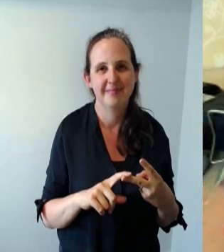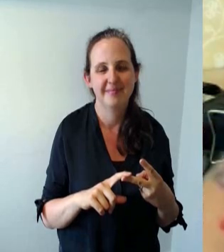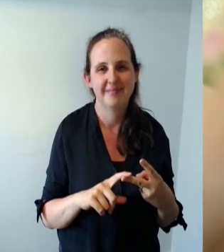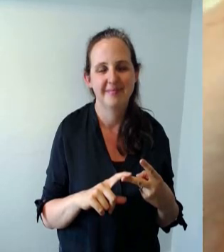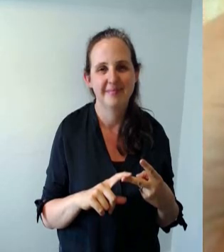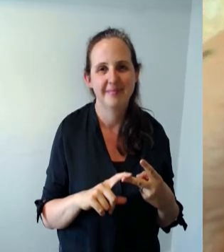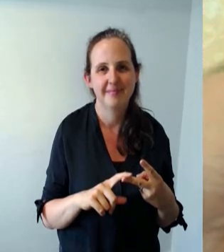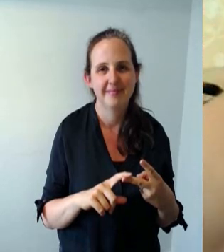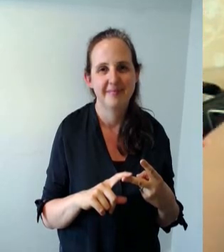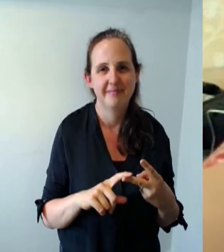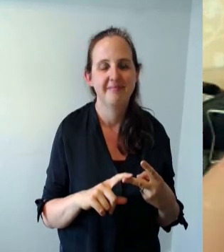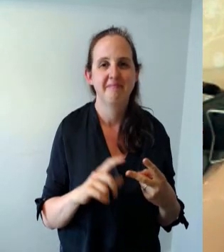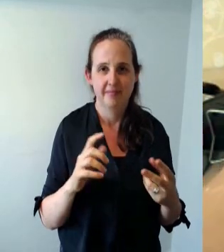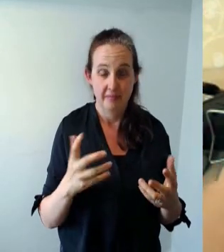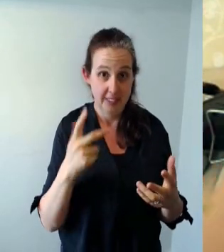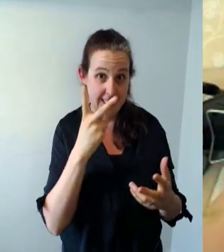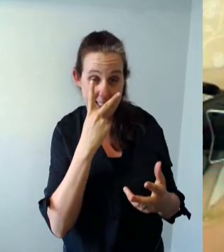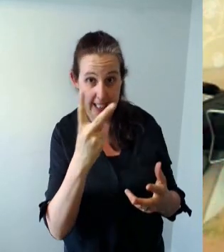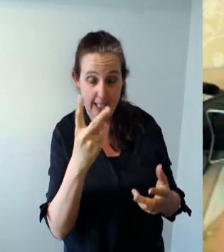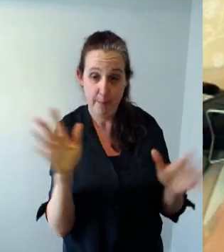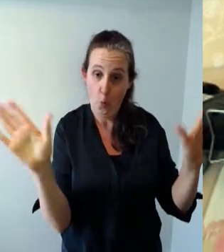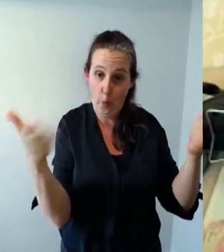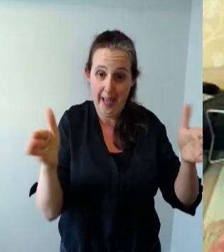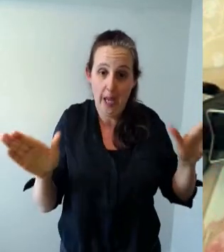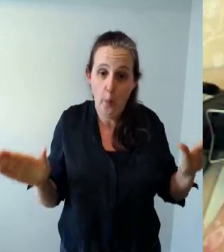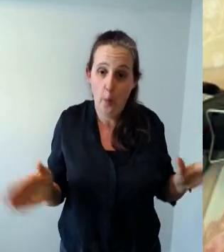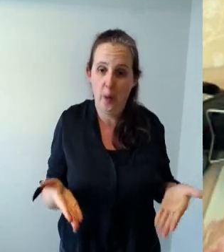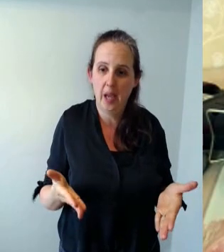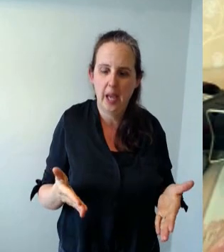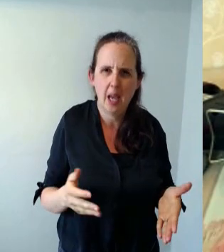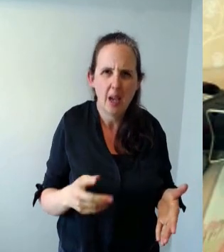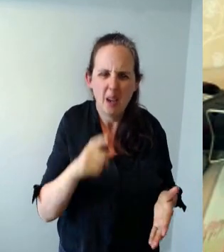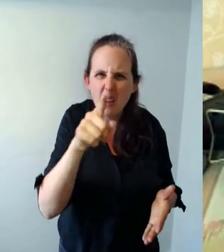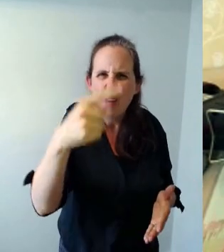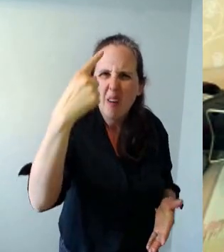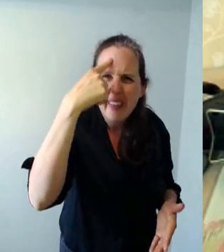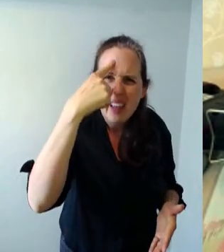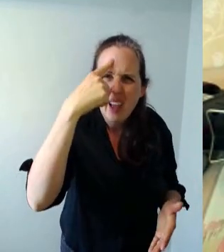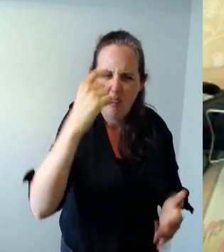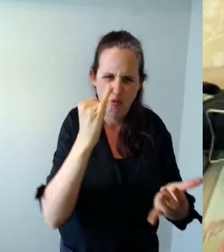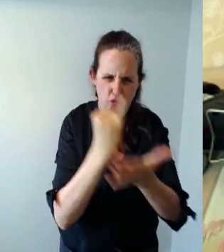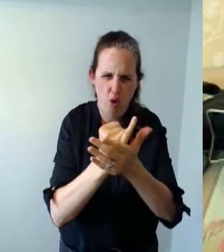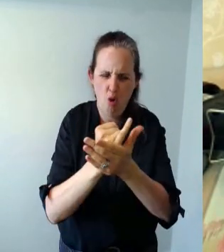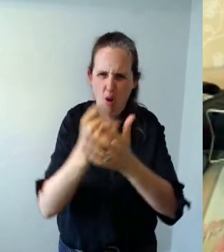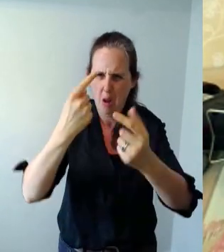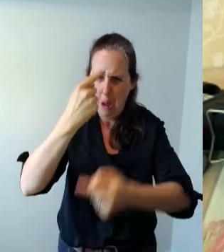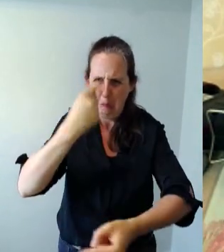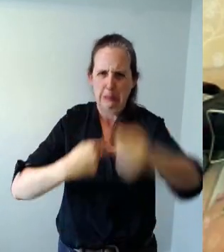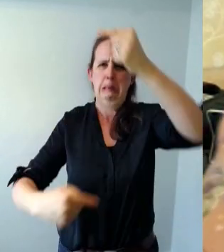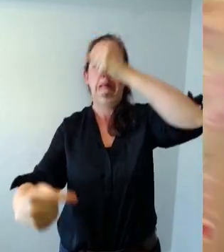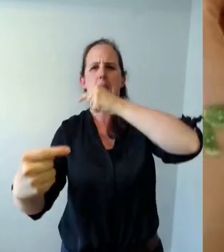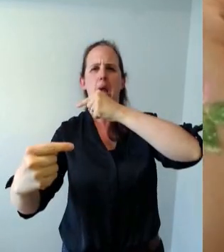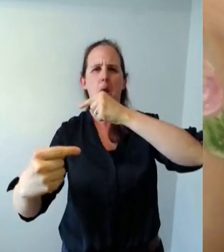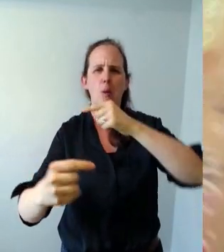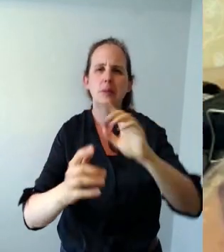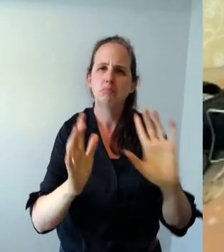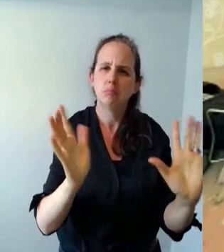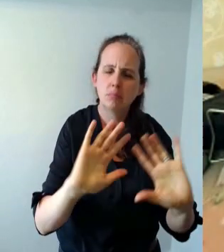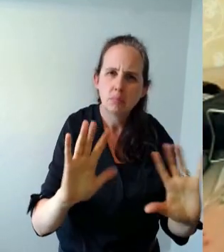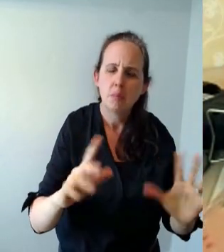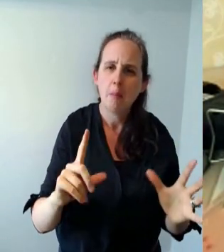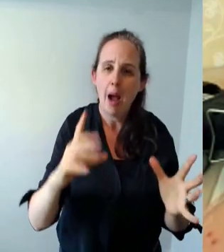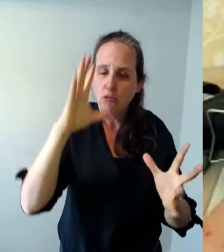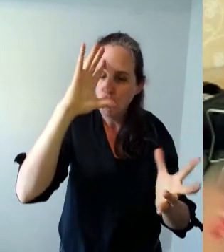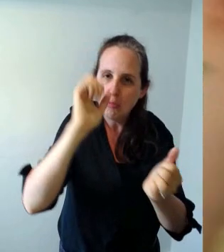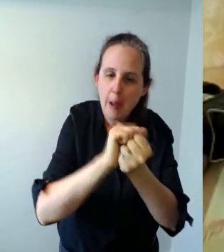i pop the wings on what looks like upside down um because obviously i've got dragonflies body